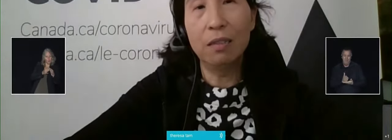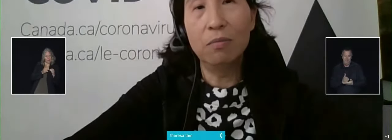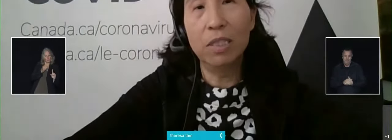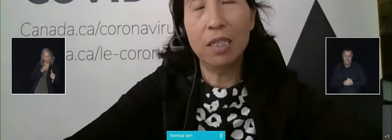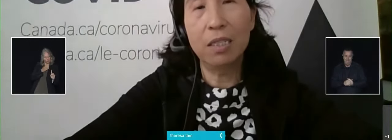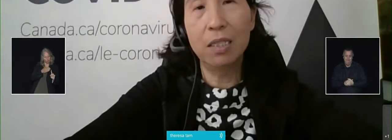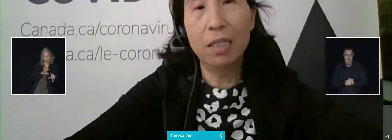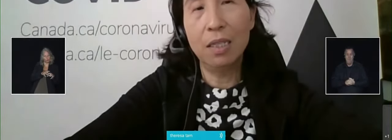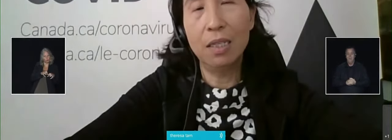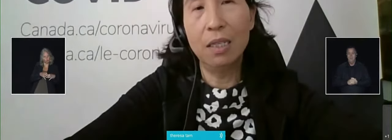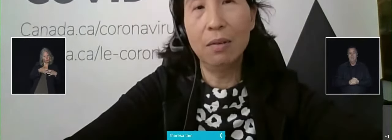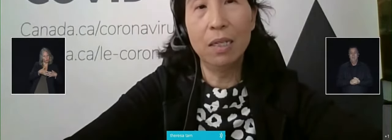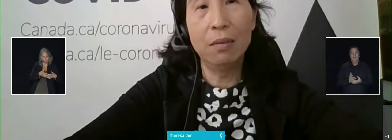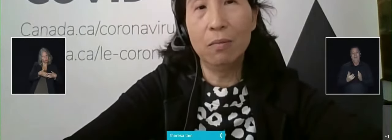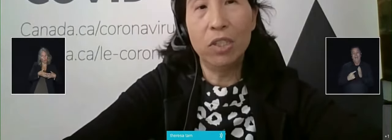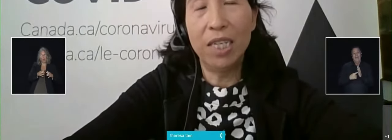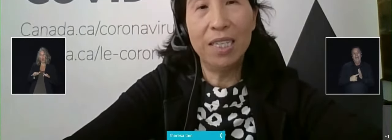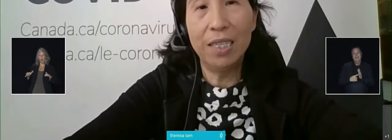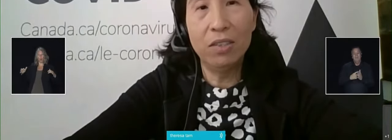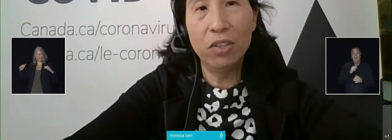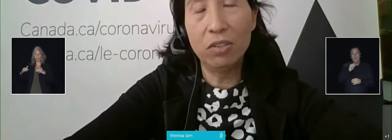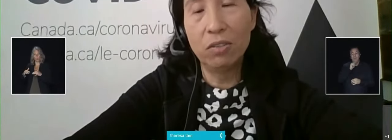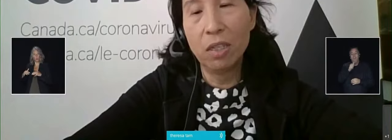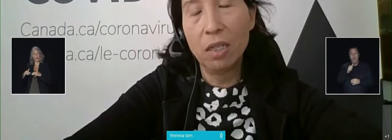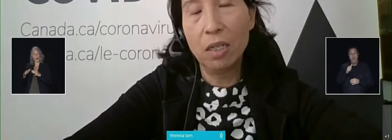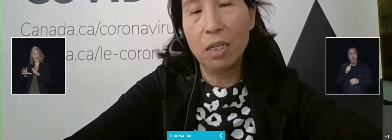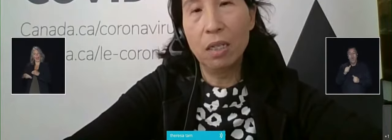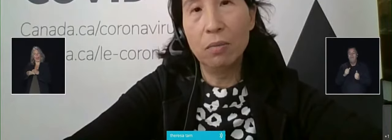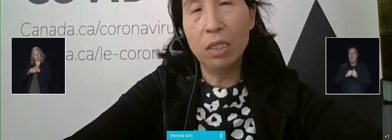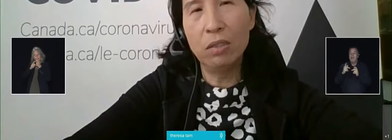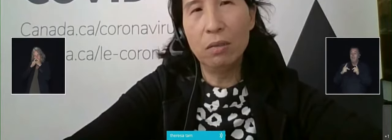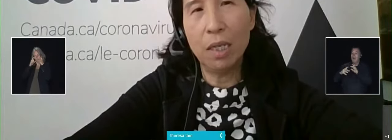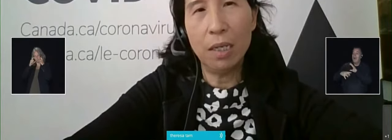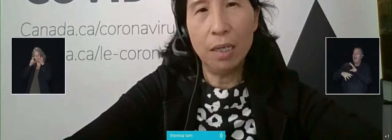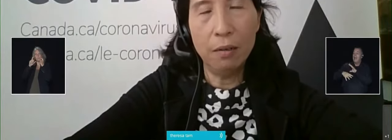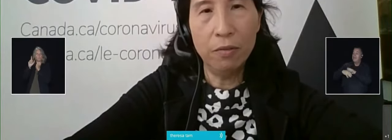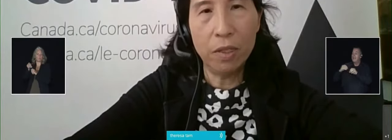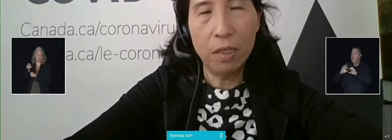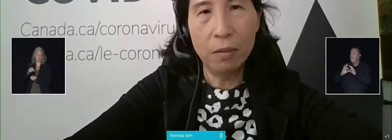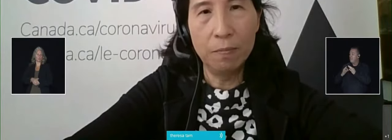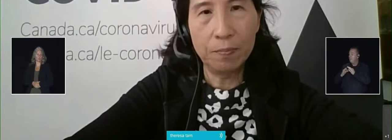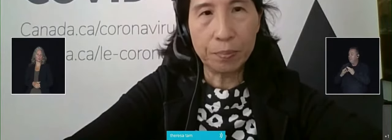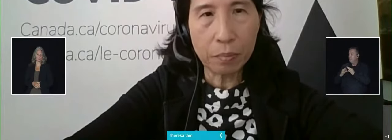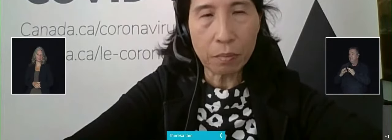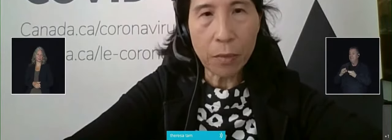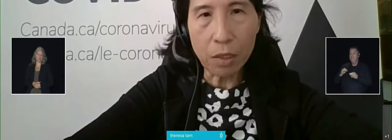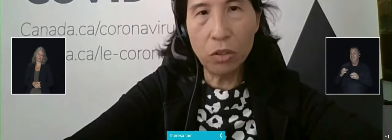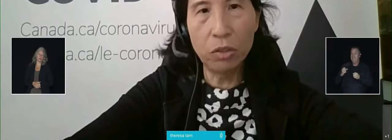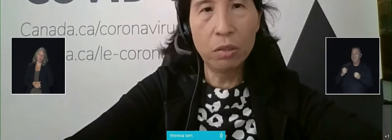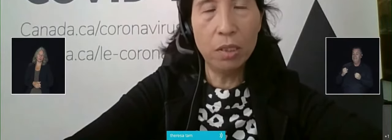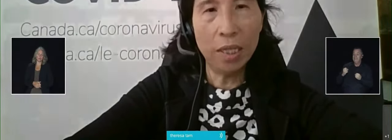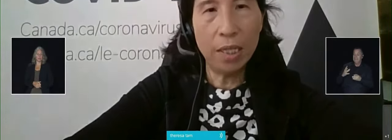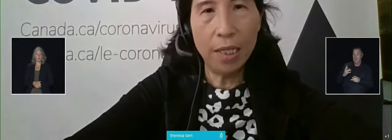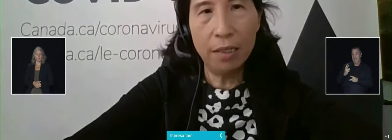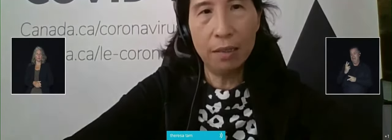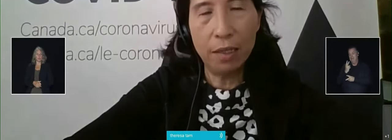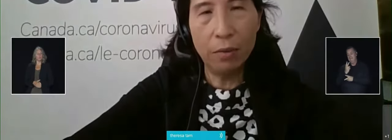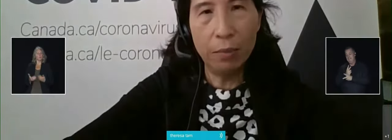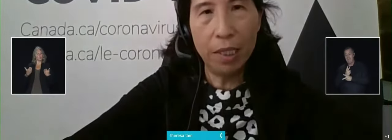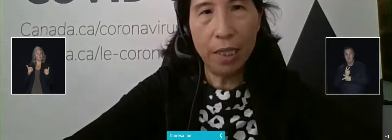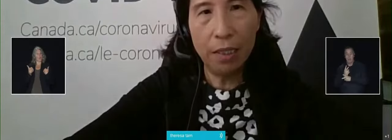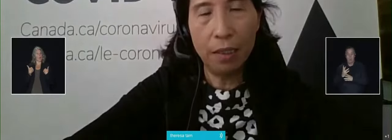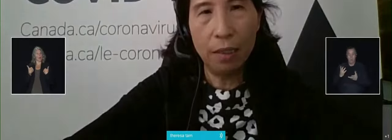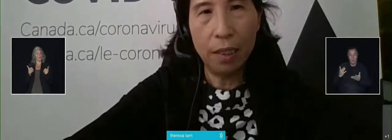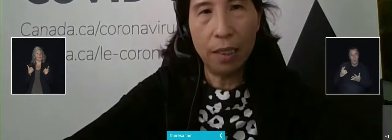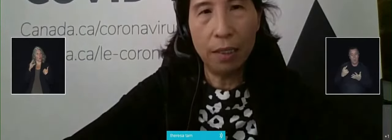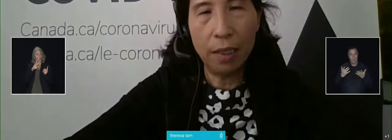layers of protection and knowing what you're heading into. We do have tools that are linked to